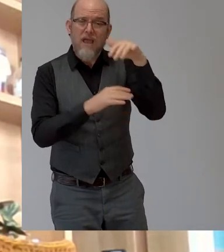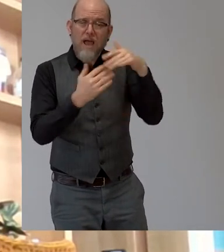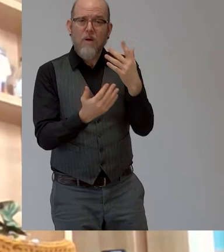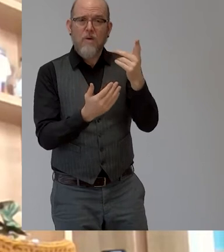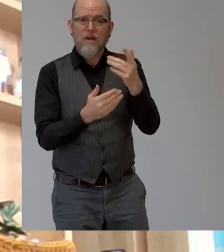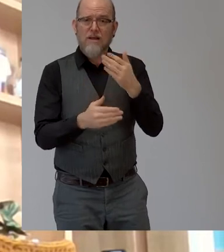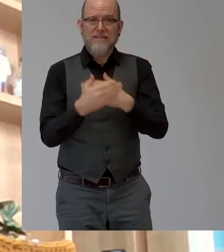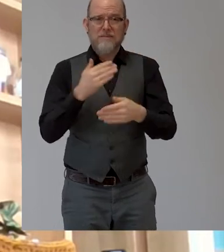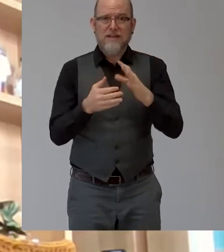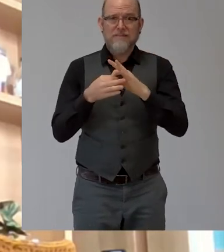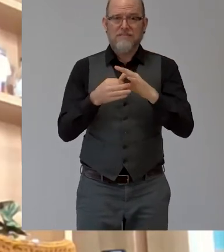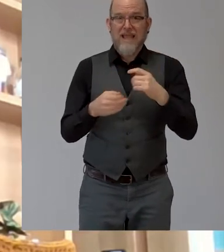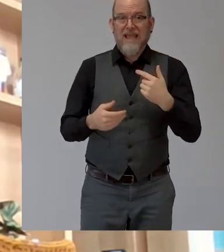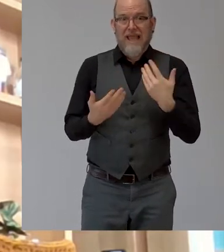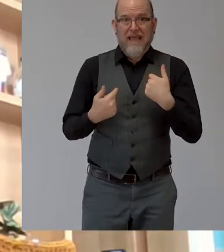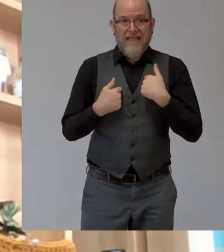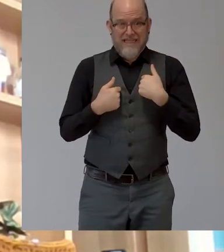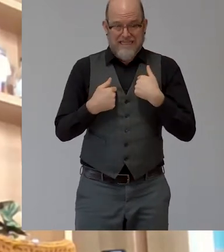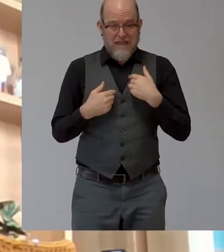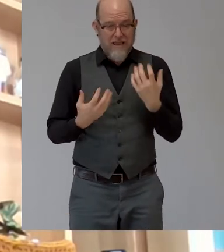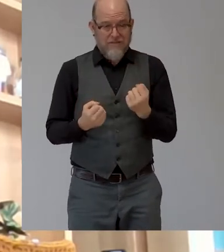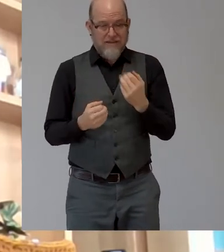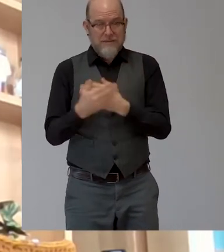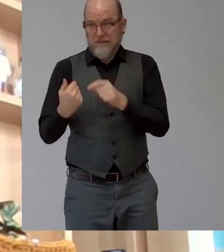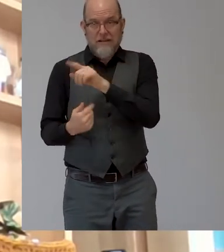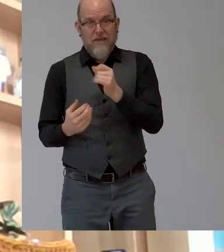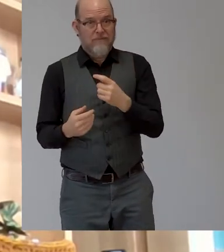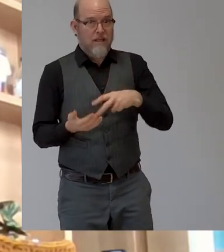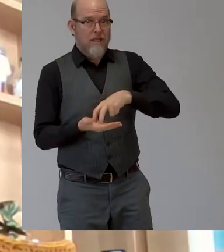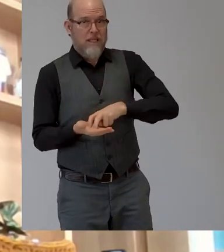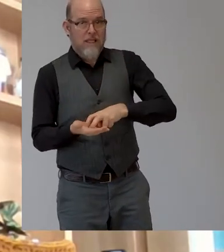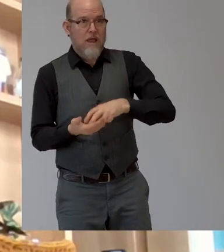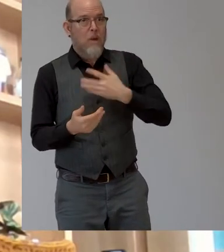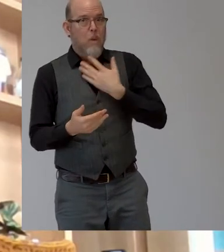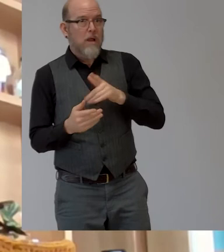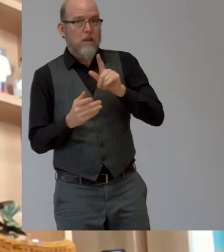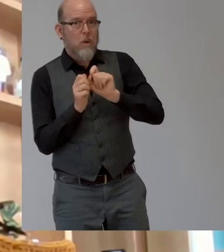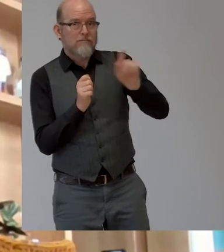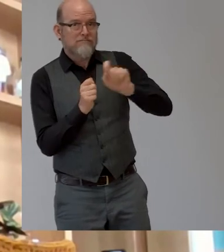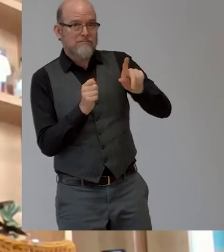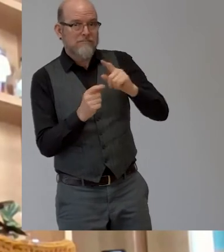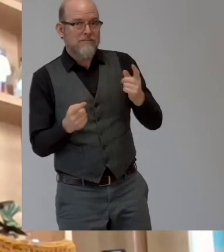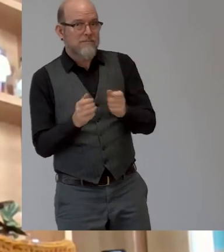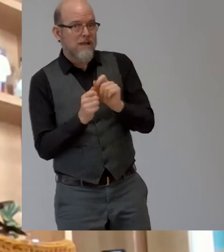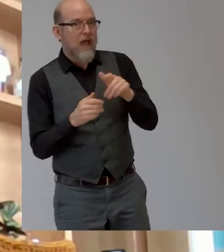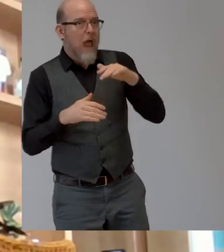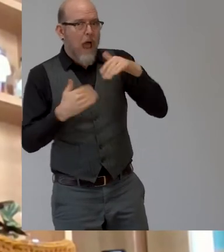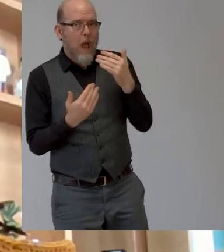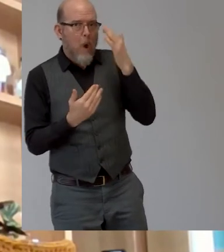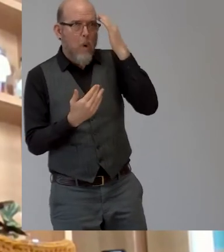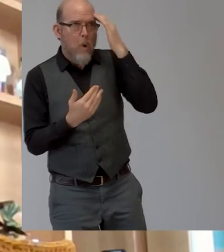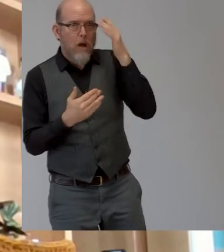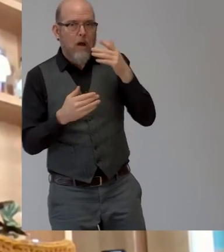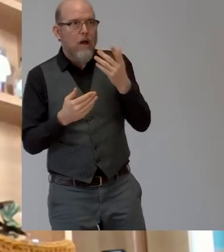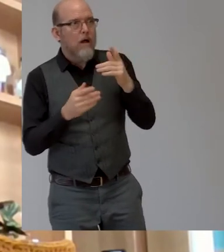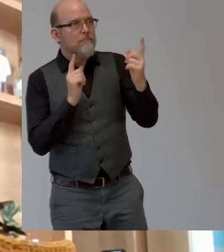position we start asking ourselves at what point do we bring up the subject of our disability on one hand a person might worry that bringing it up